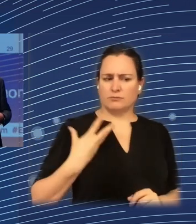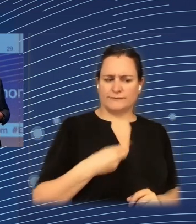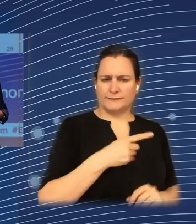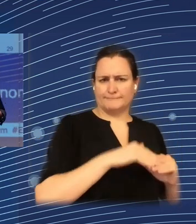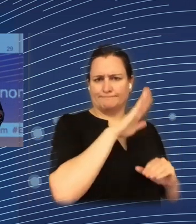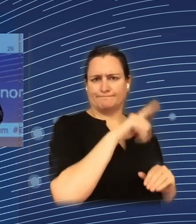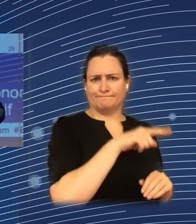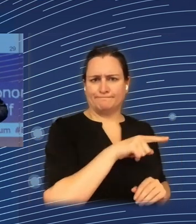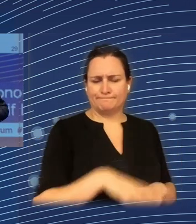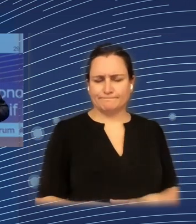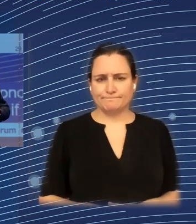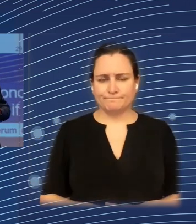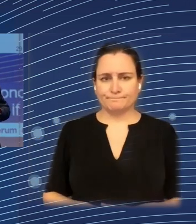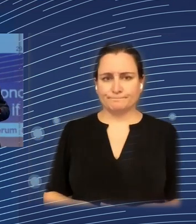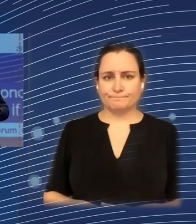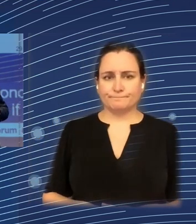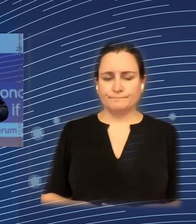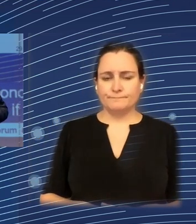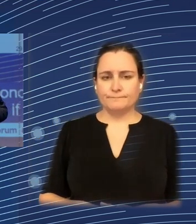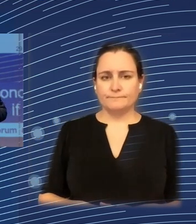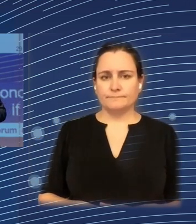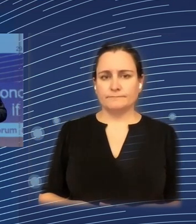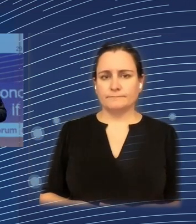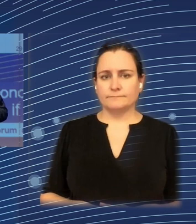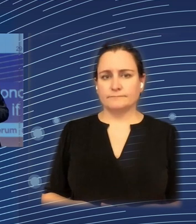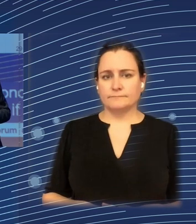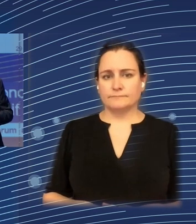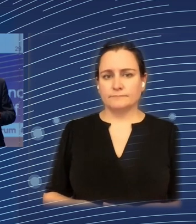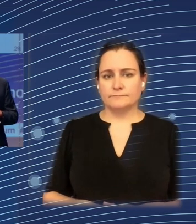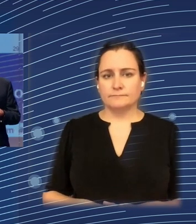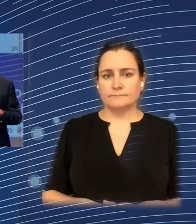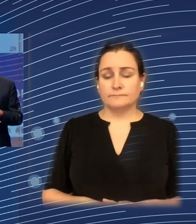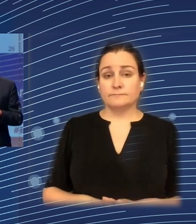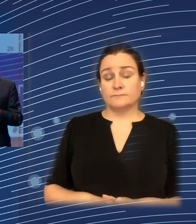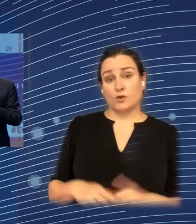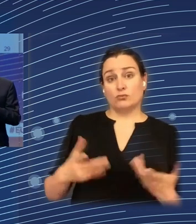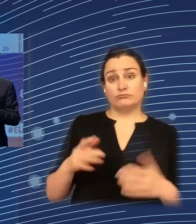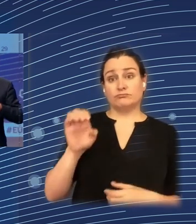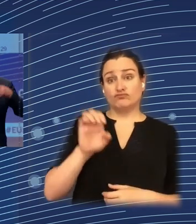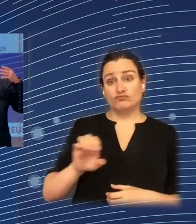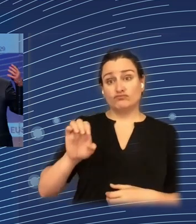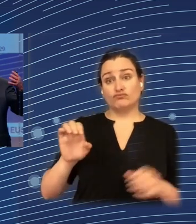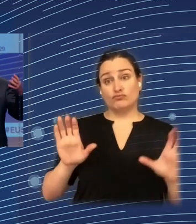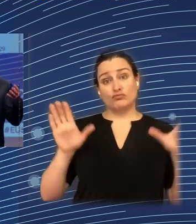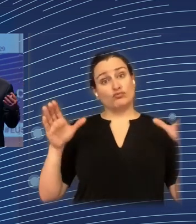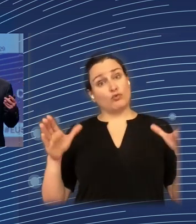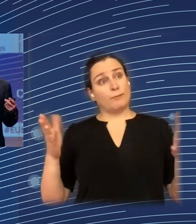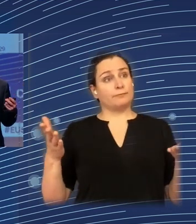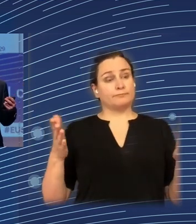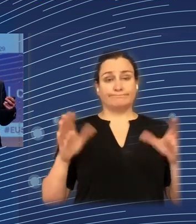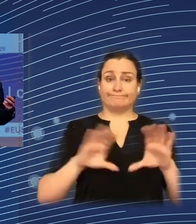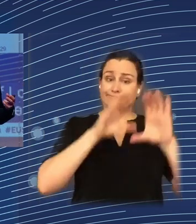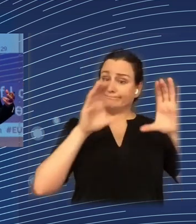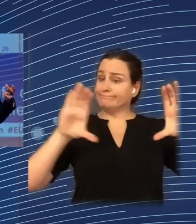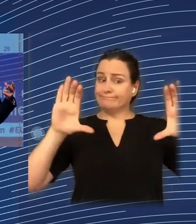the whole idea of Europe is being challenged. And it's being challenged on two ways. From a pure economic point of